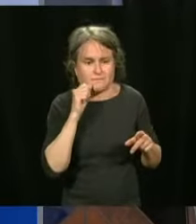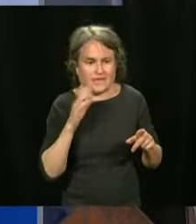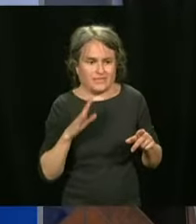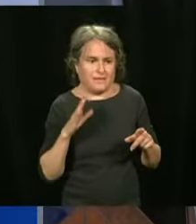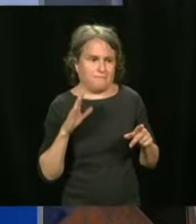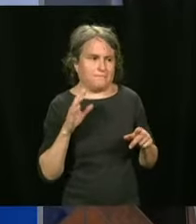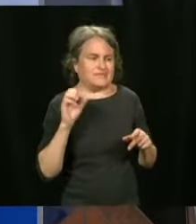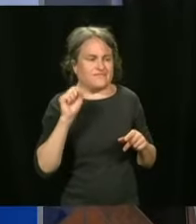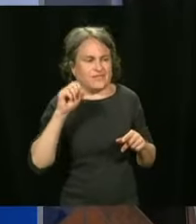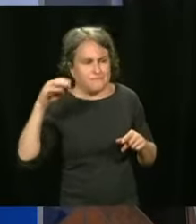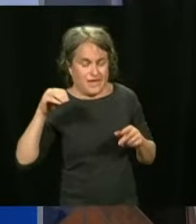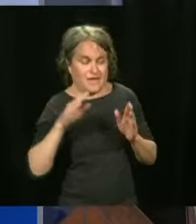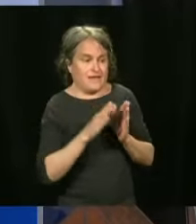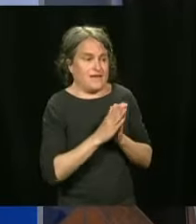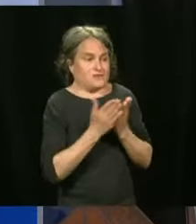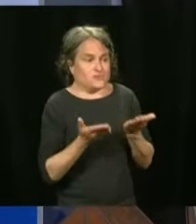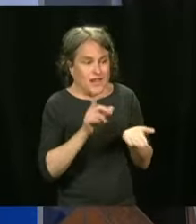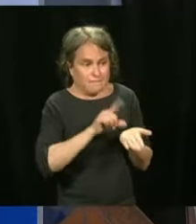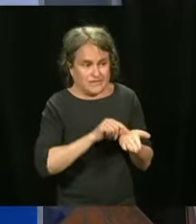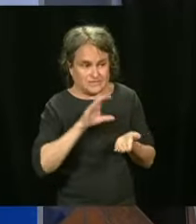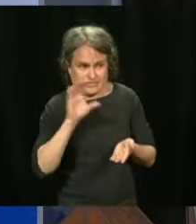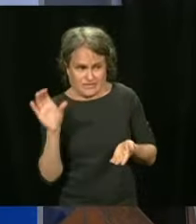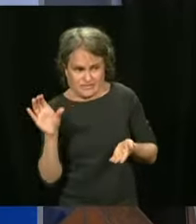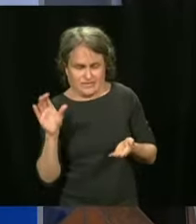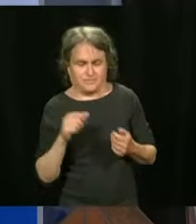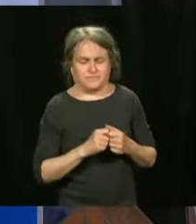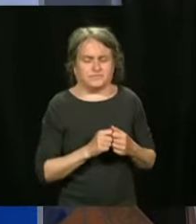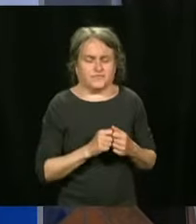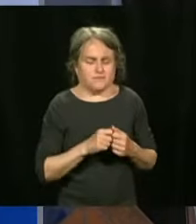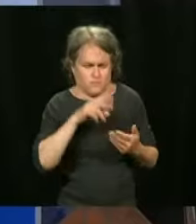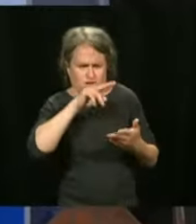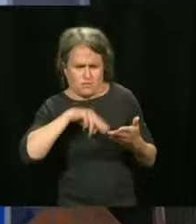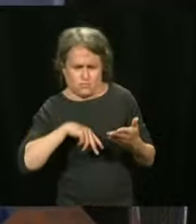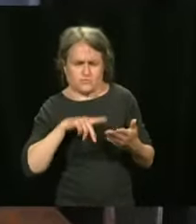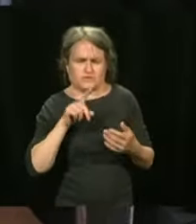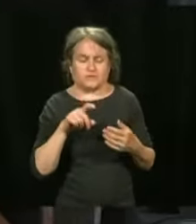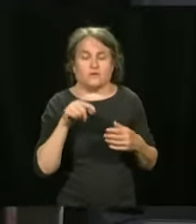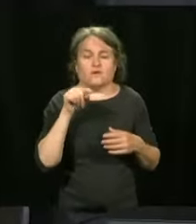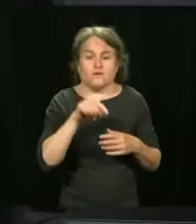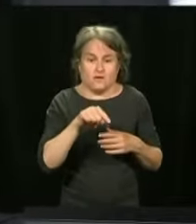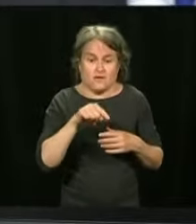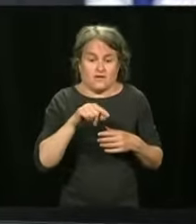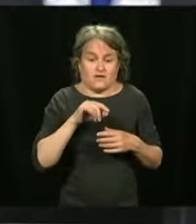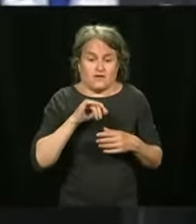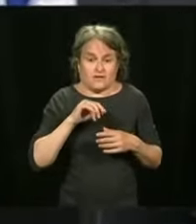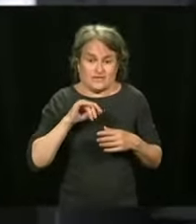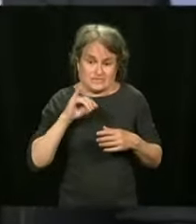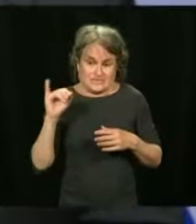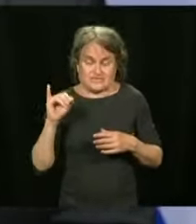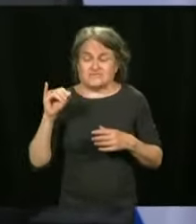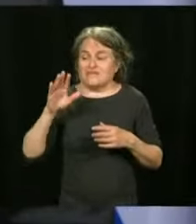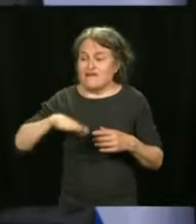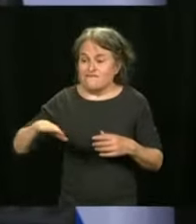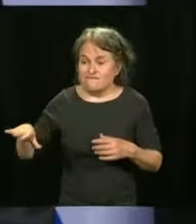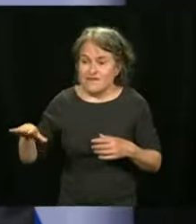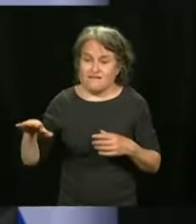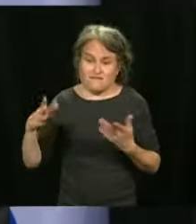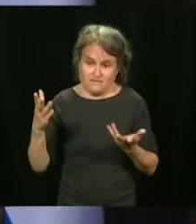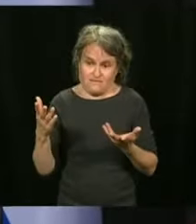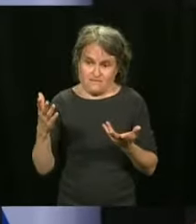For people under 14, what will be the procedure? Will both parents have to give their consent so that the vaccination of their